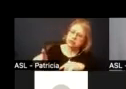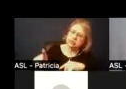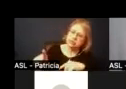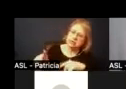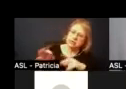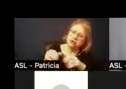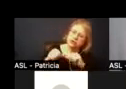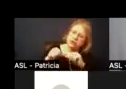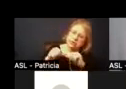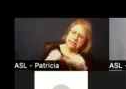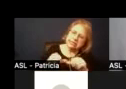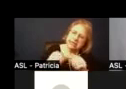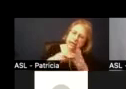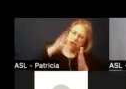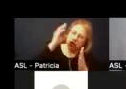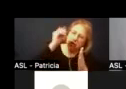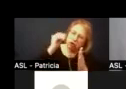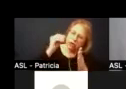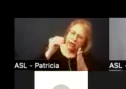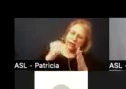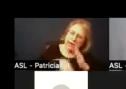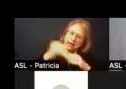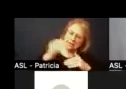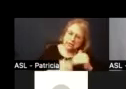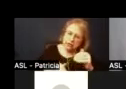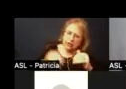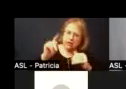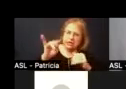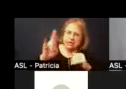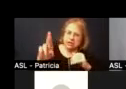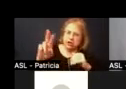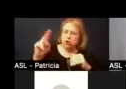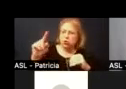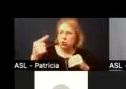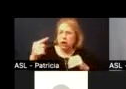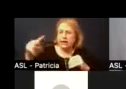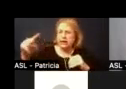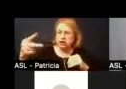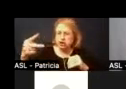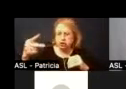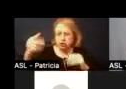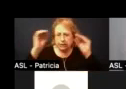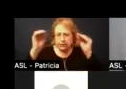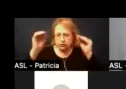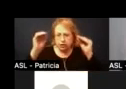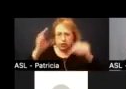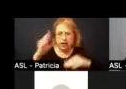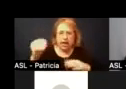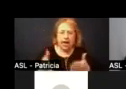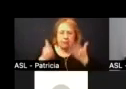and ways in which to strengthen tier one and tier two instruction and provide uh social emotional